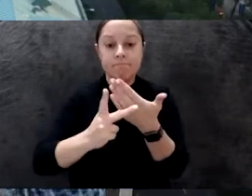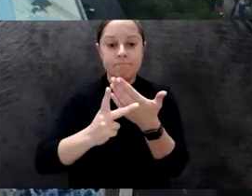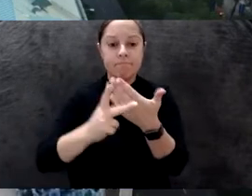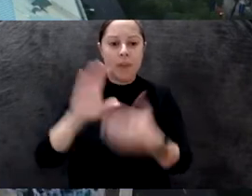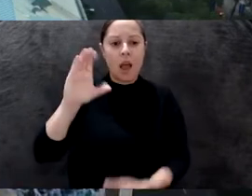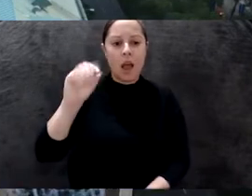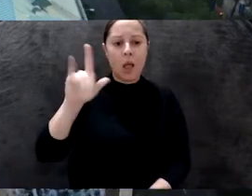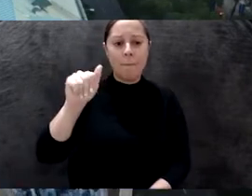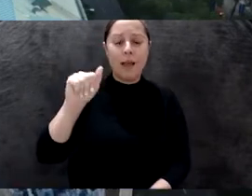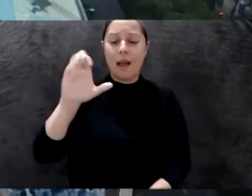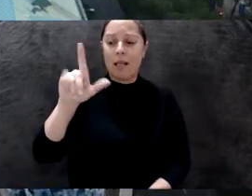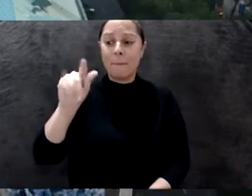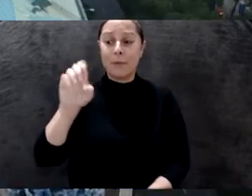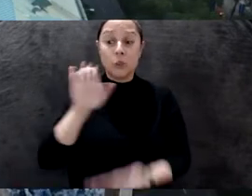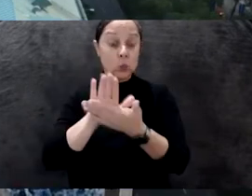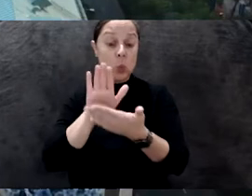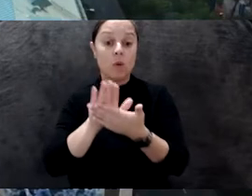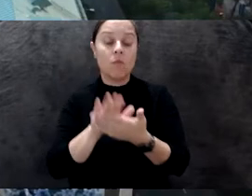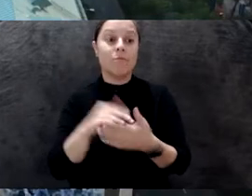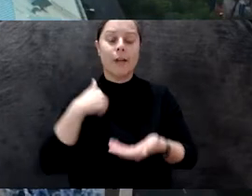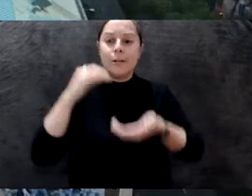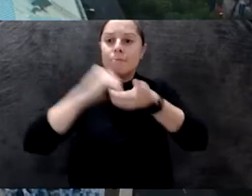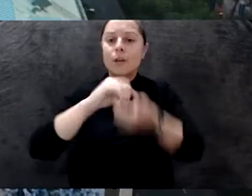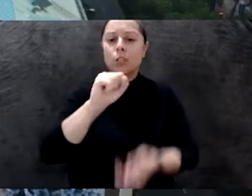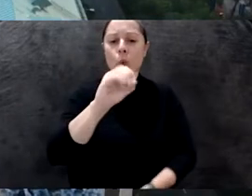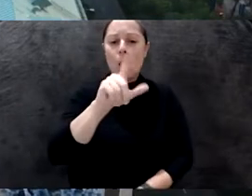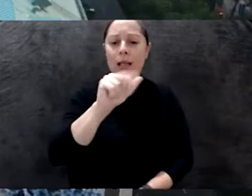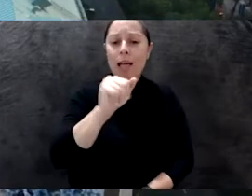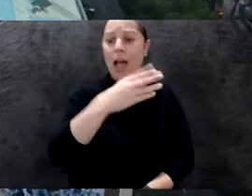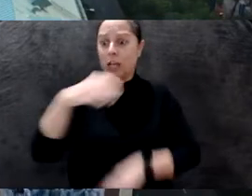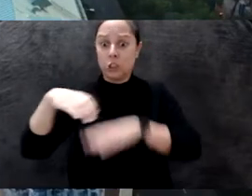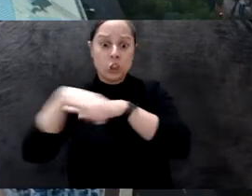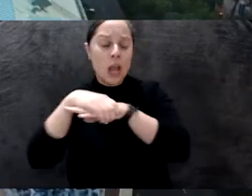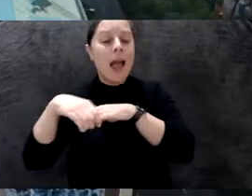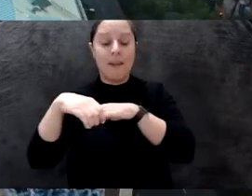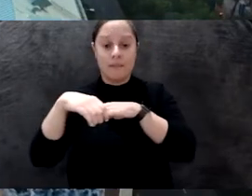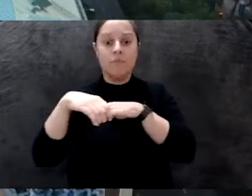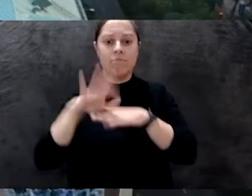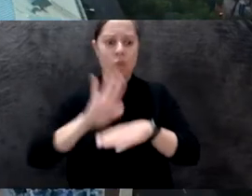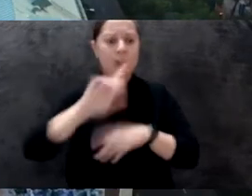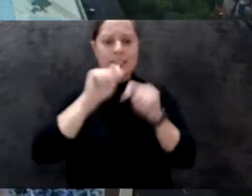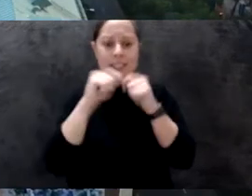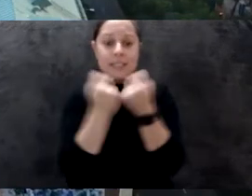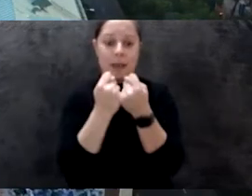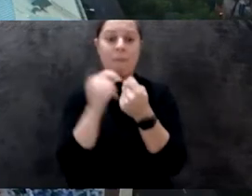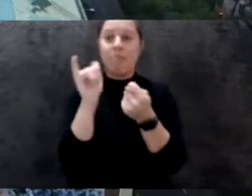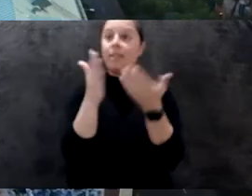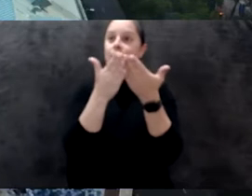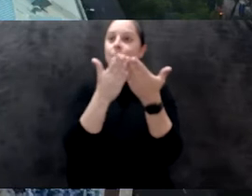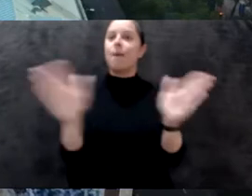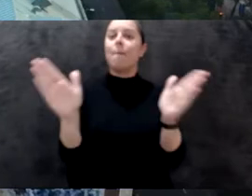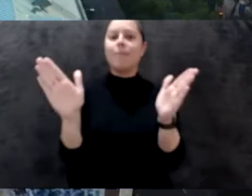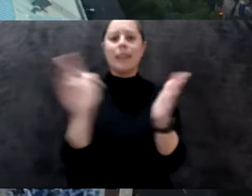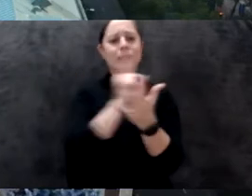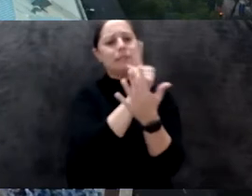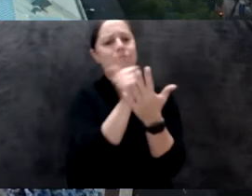work with Solana and the Shed team to help shape this public programming series, which of course connects to and builds on the